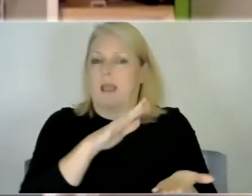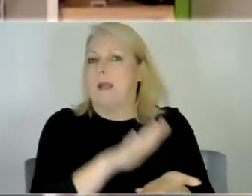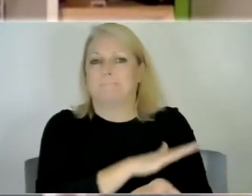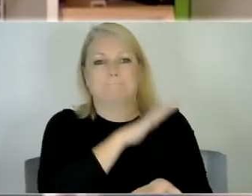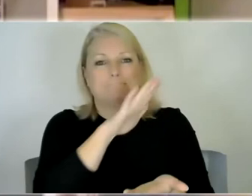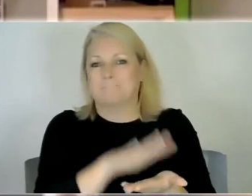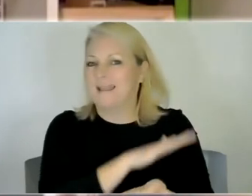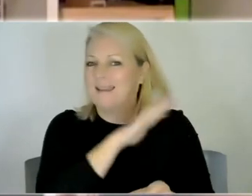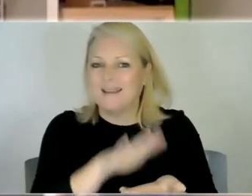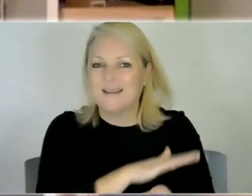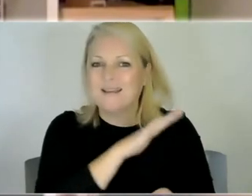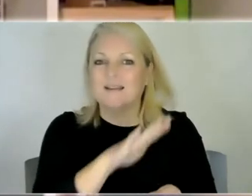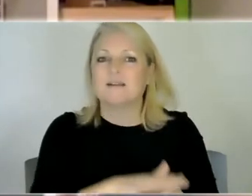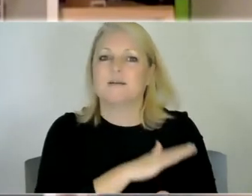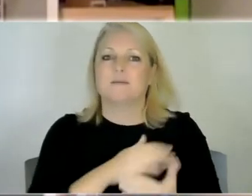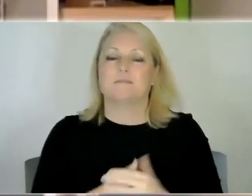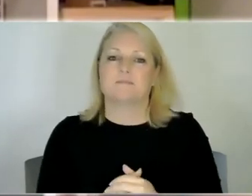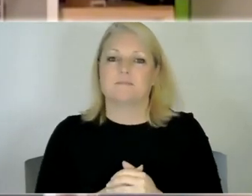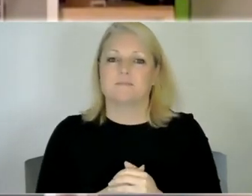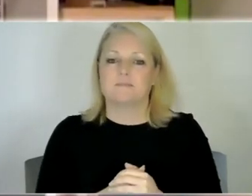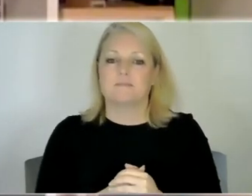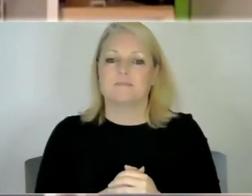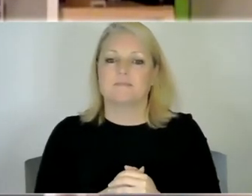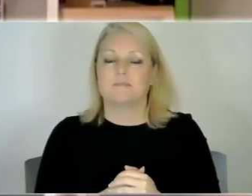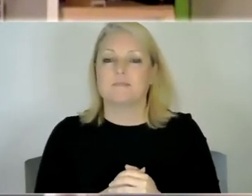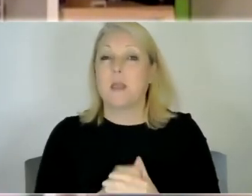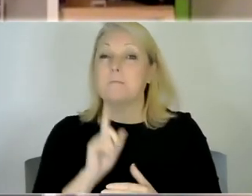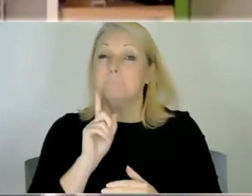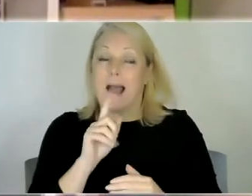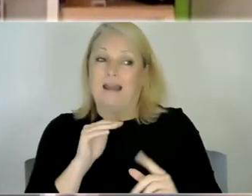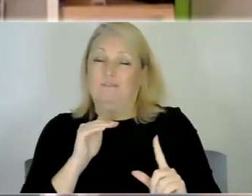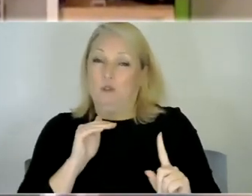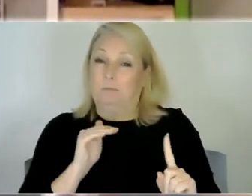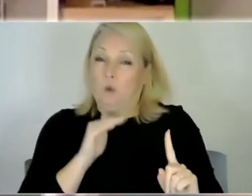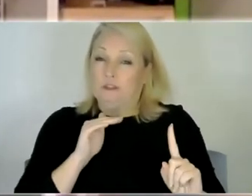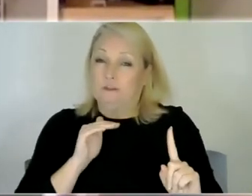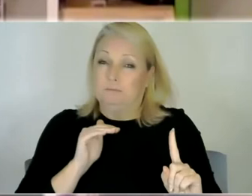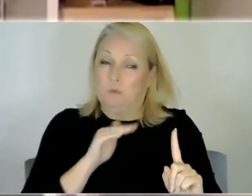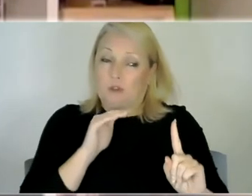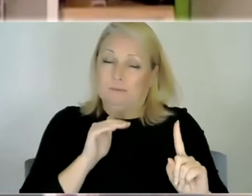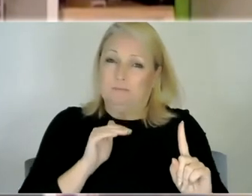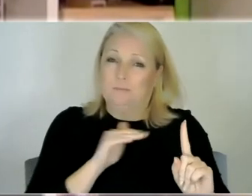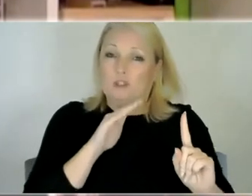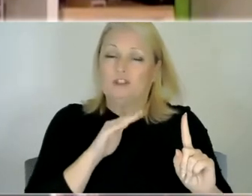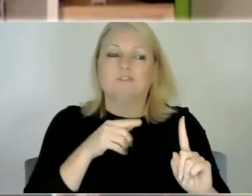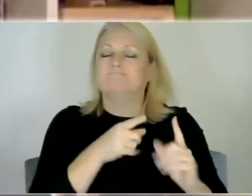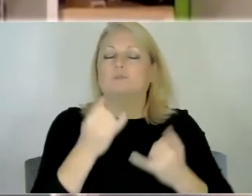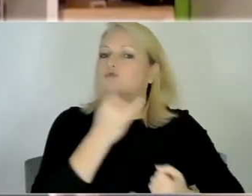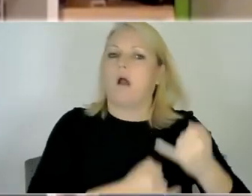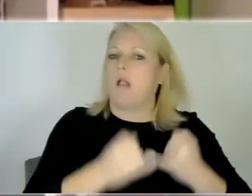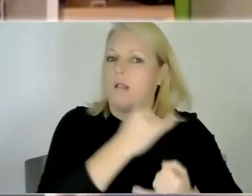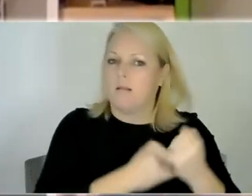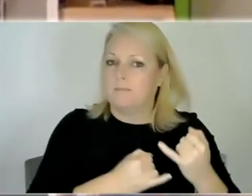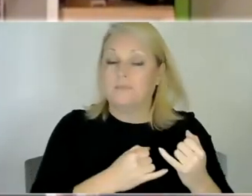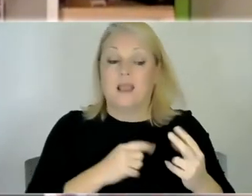around um if you push him too much he really struggles um whereas tommy